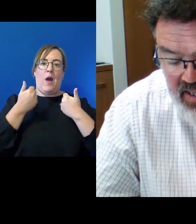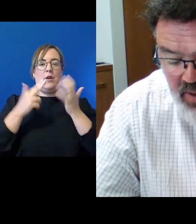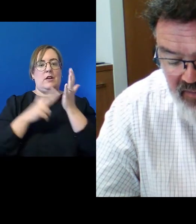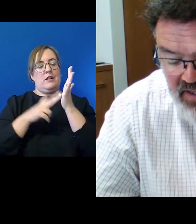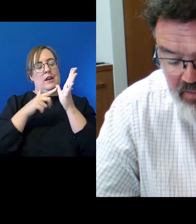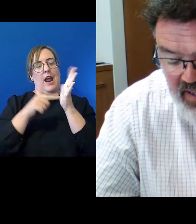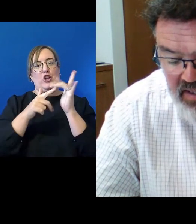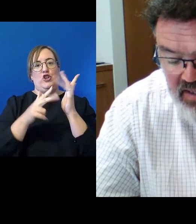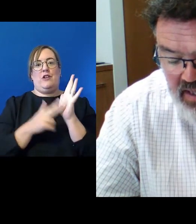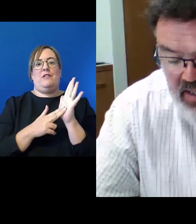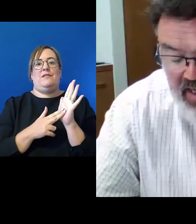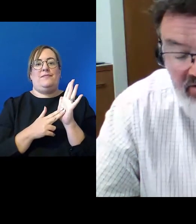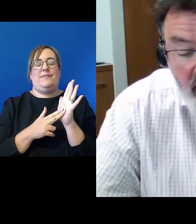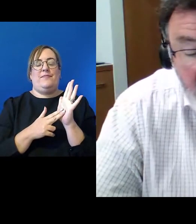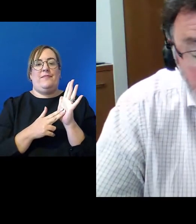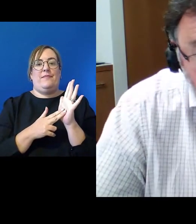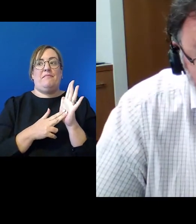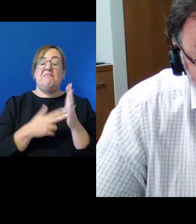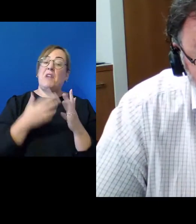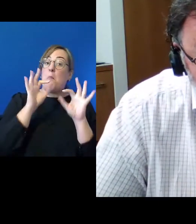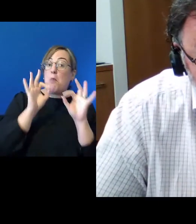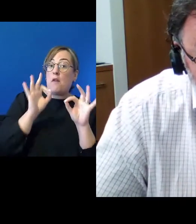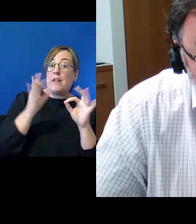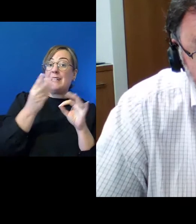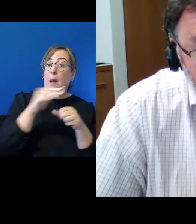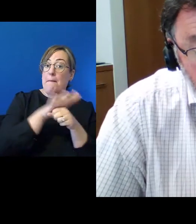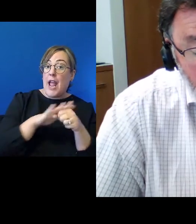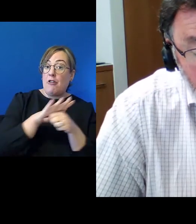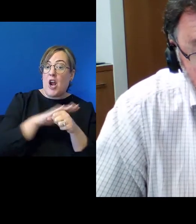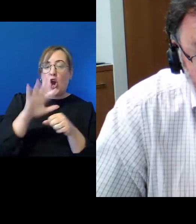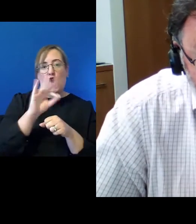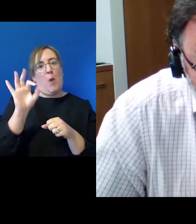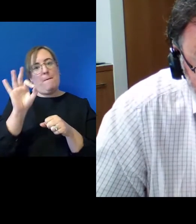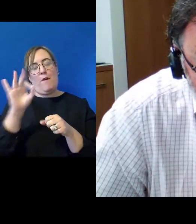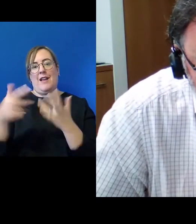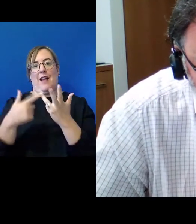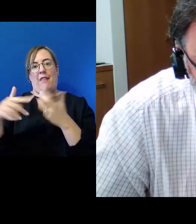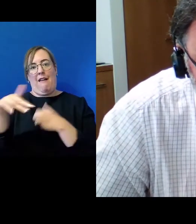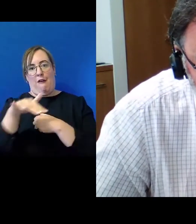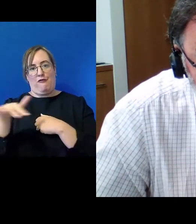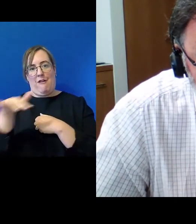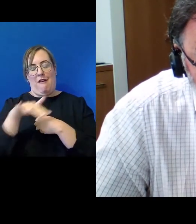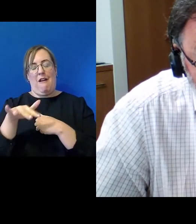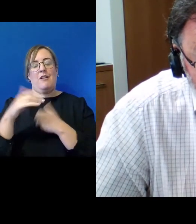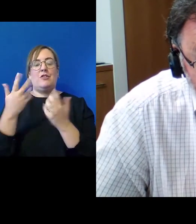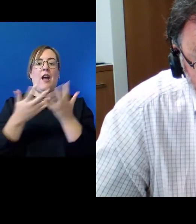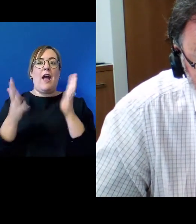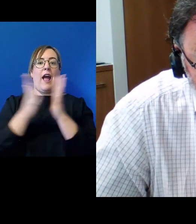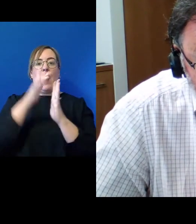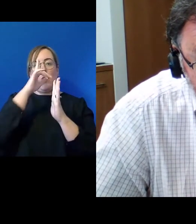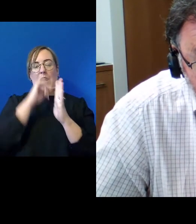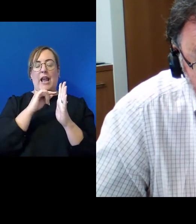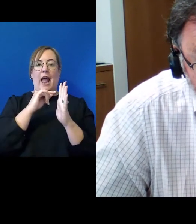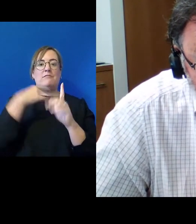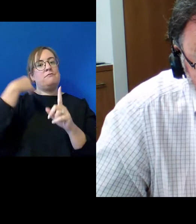less than perfect in places and it remains to be seen whether settlements will be big enough and adaptable enough to deliver the same